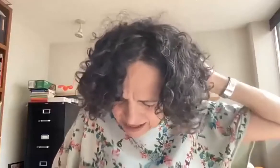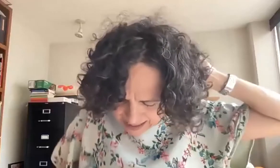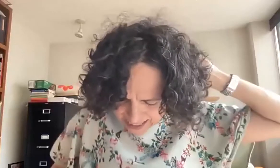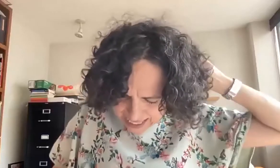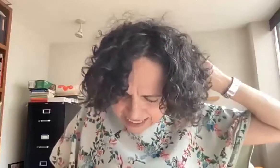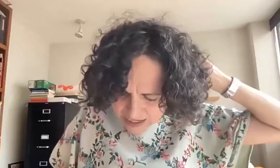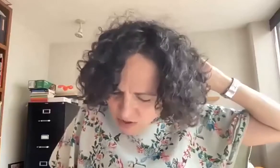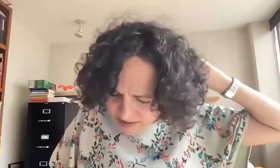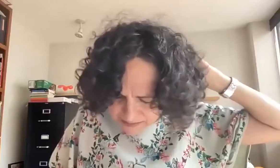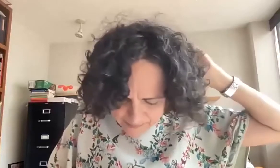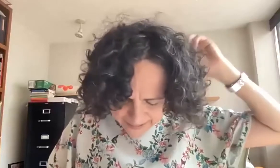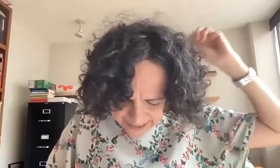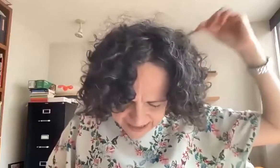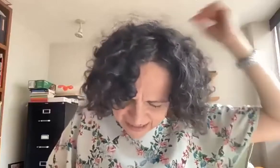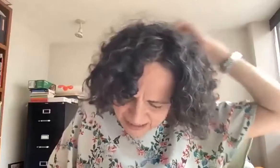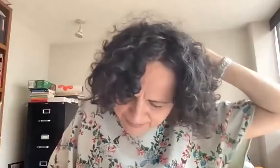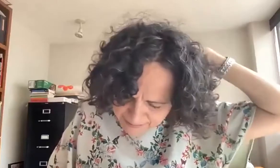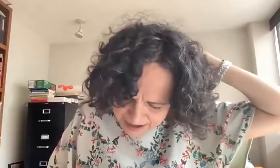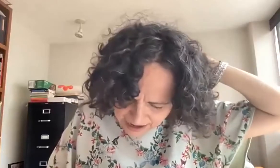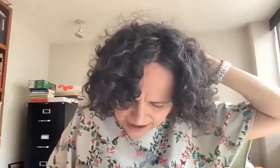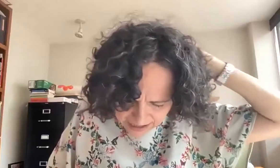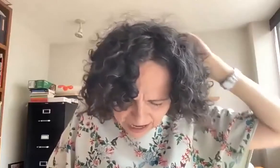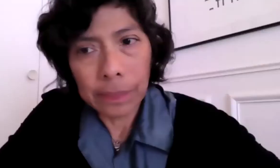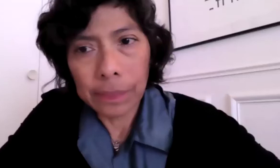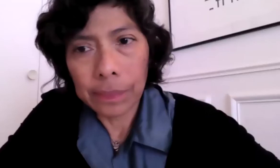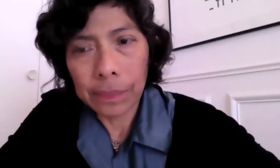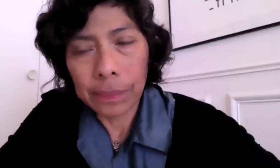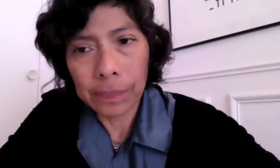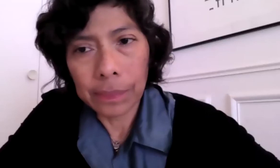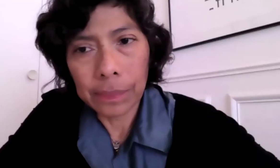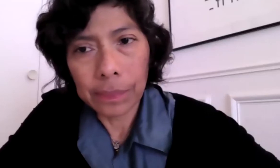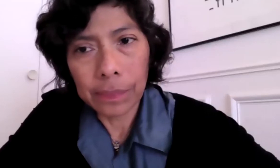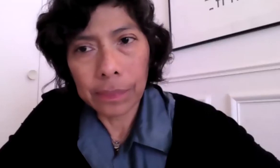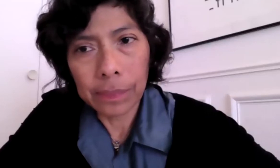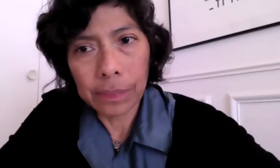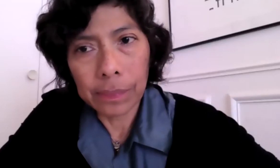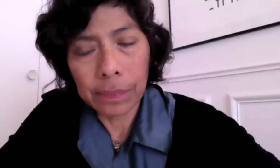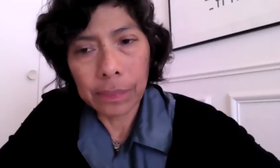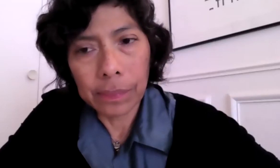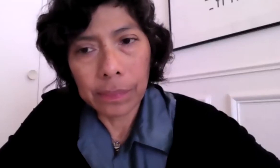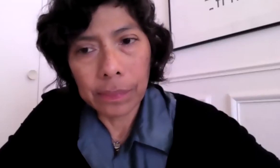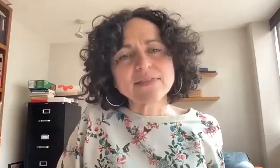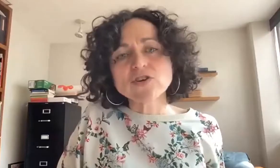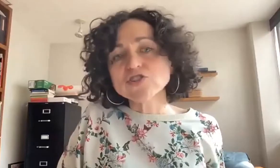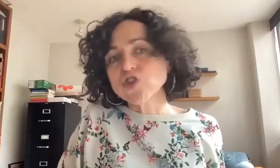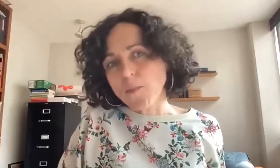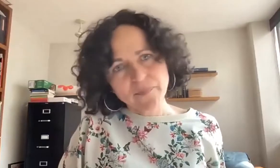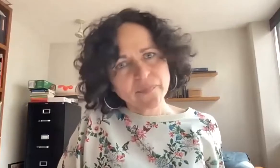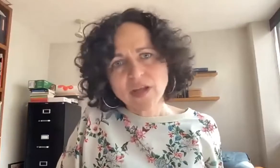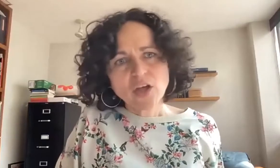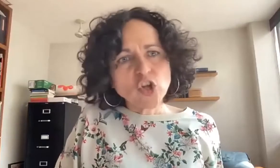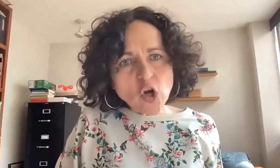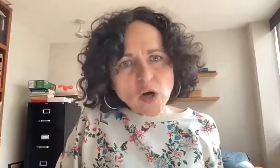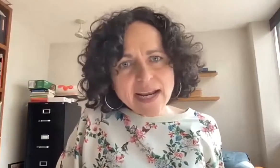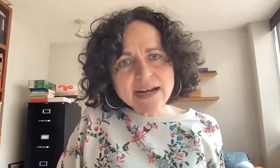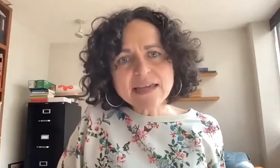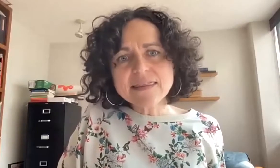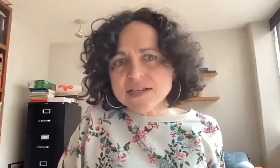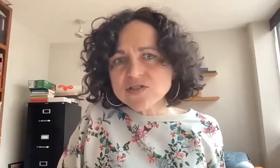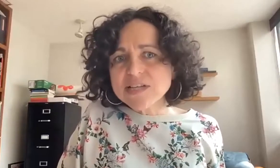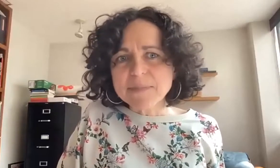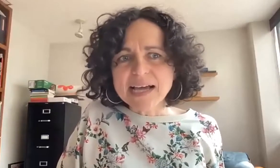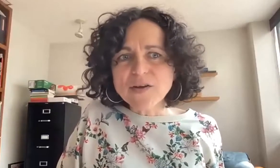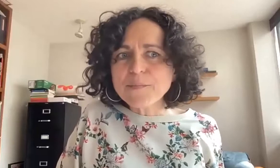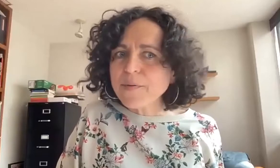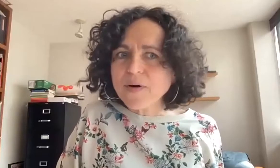Laura has found something more about a full year and apathy. And the question about exams of